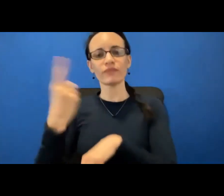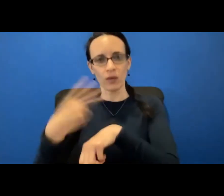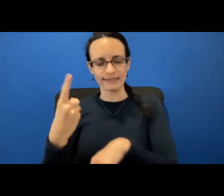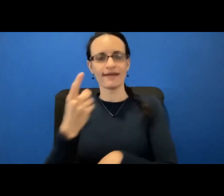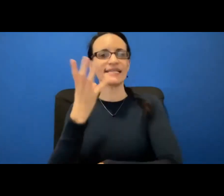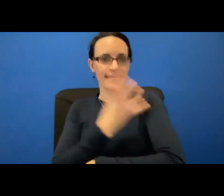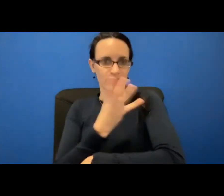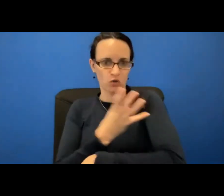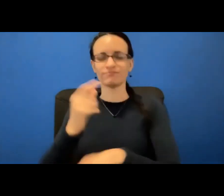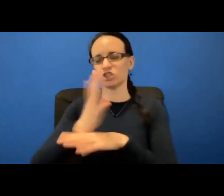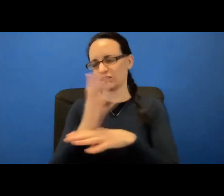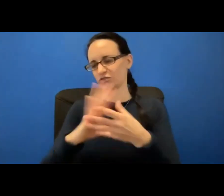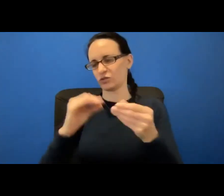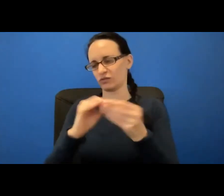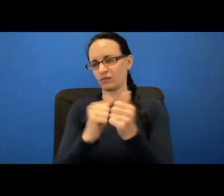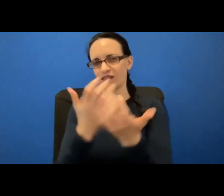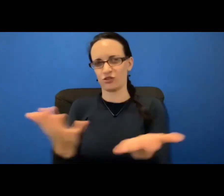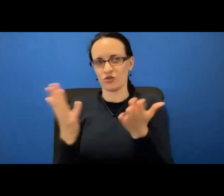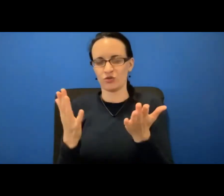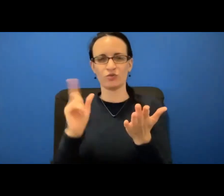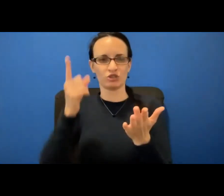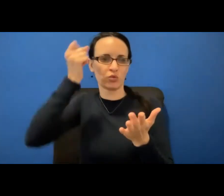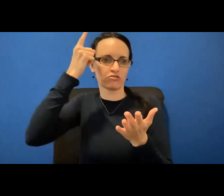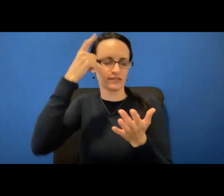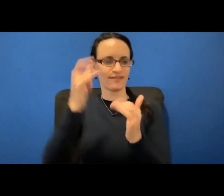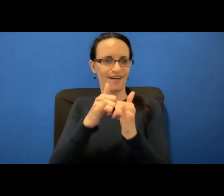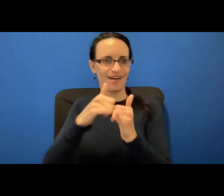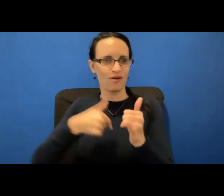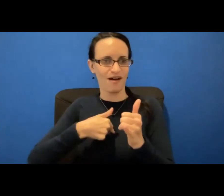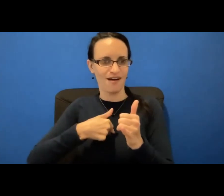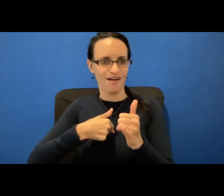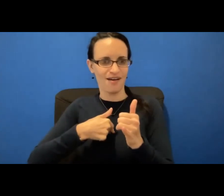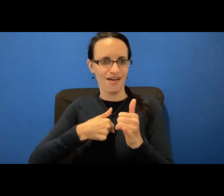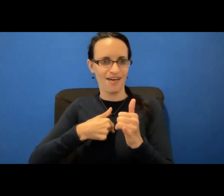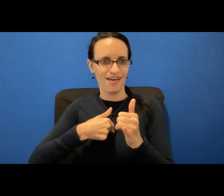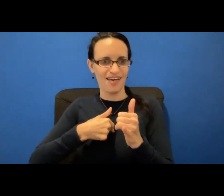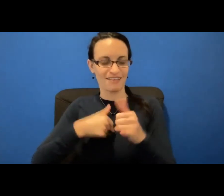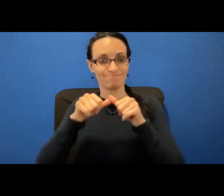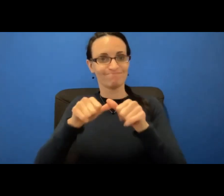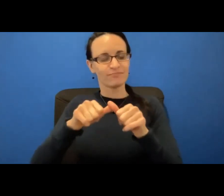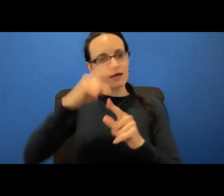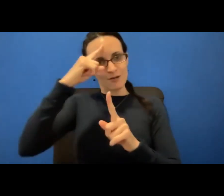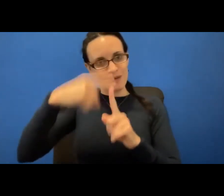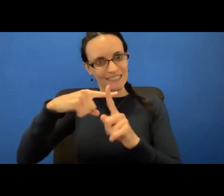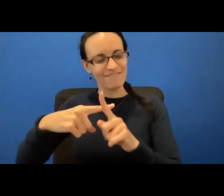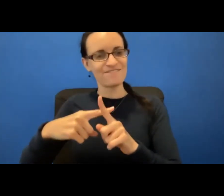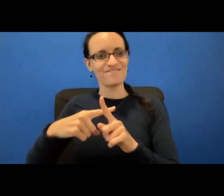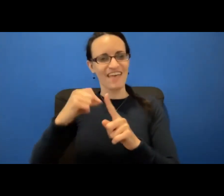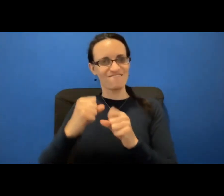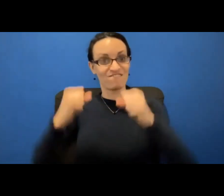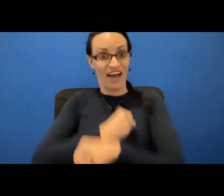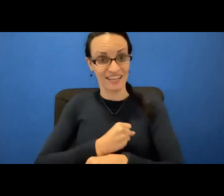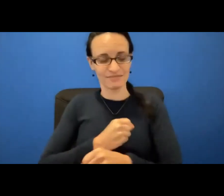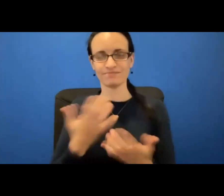story with you, give you some insight of how I, you know, remain inspirational and was able to fight. My